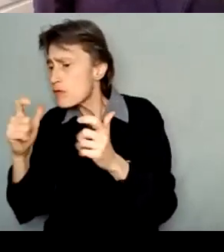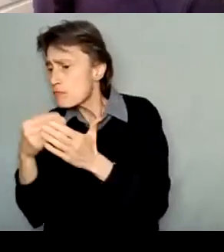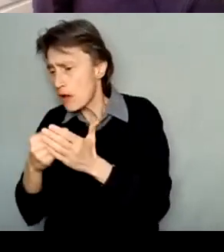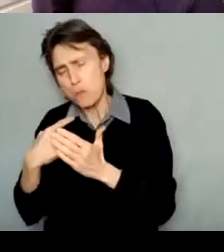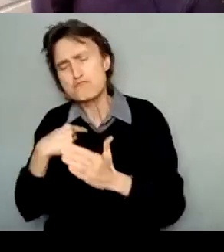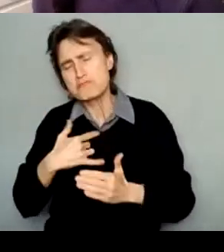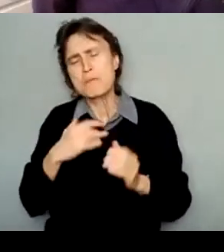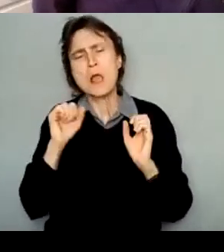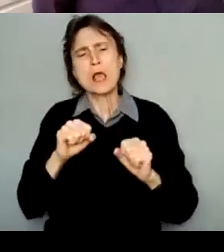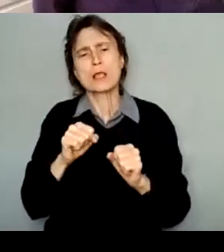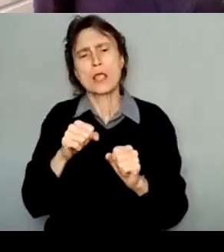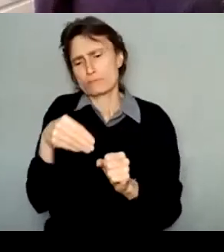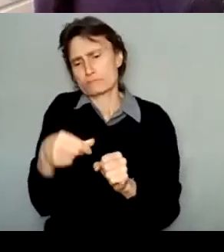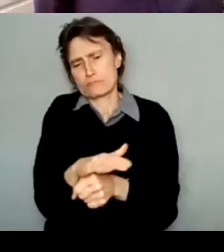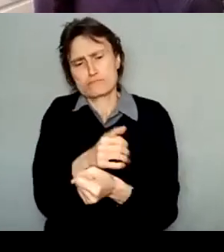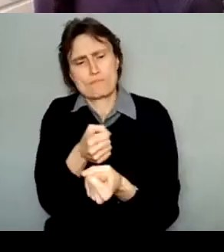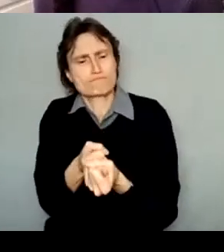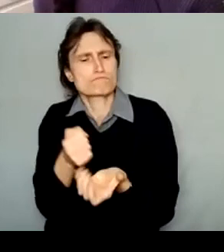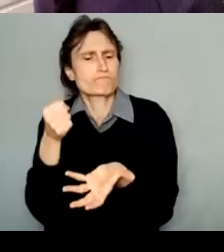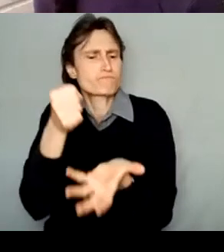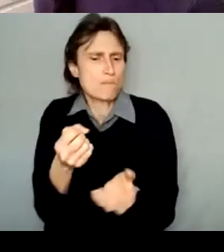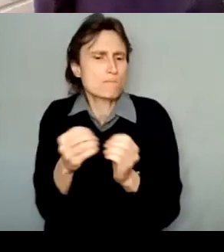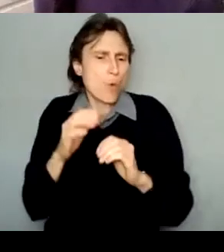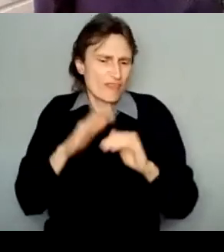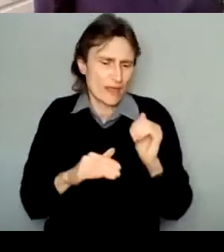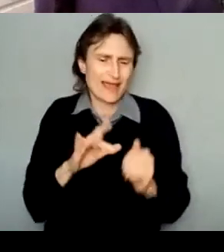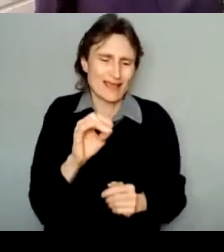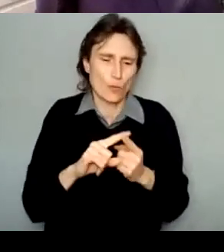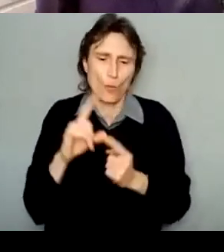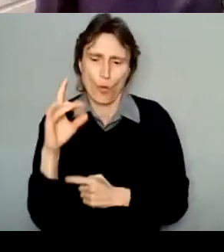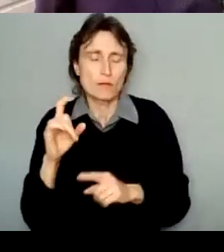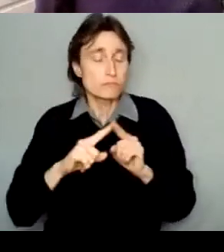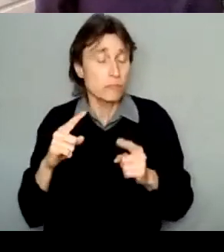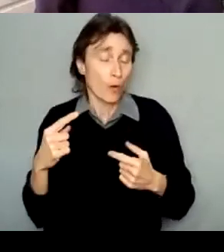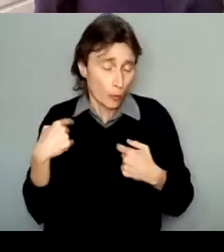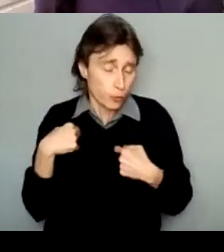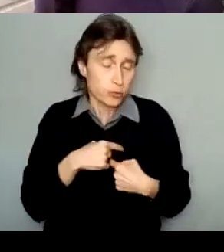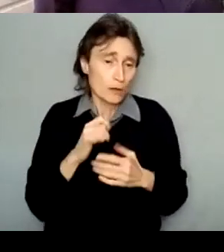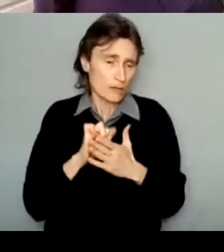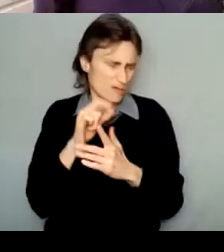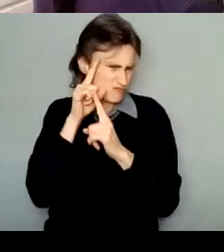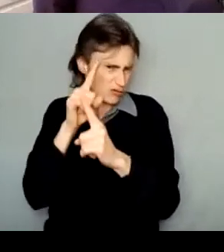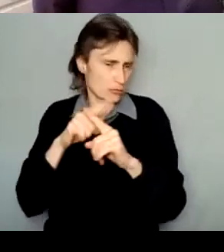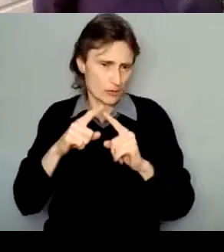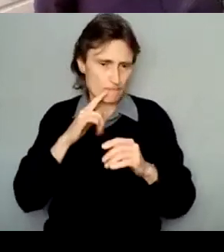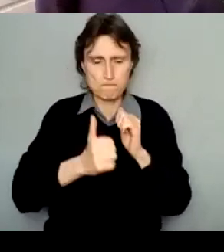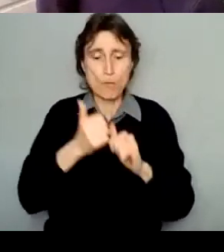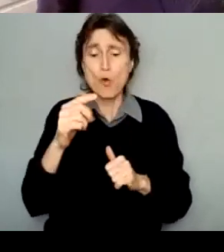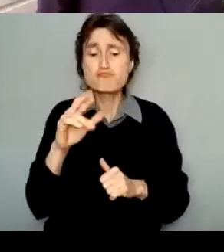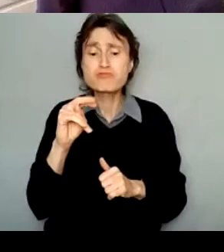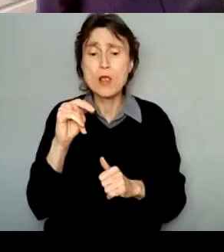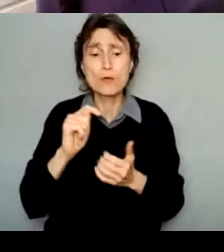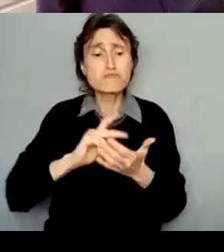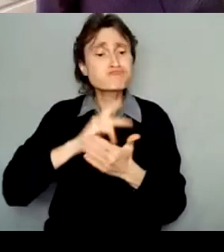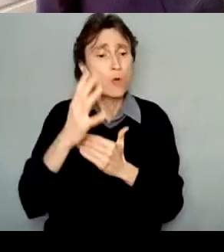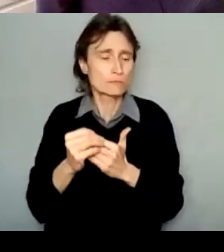program that will receive many more applications and we're reasonably able to support, as is the nature of most granting programs and the